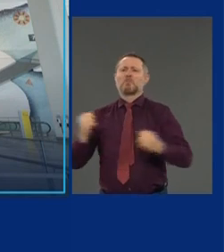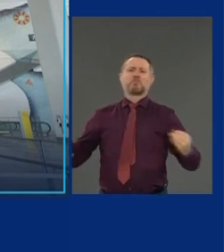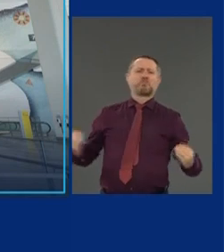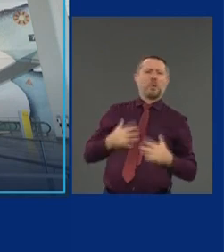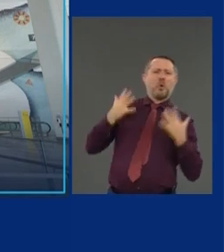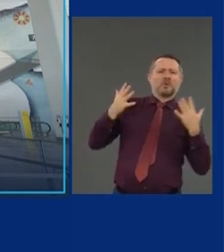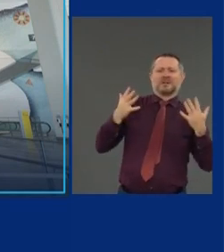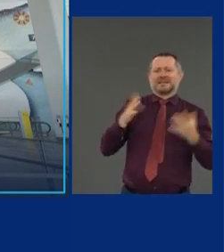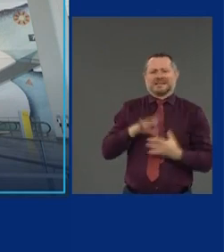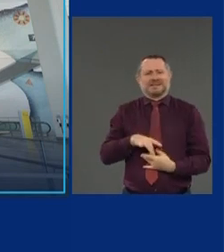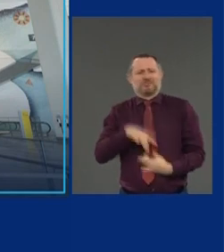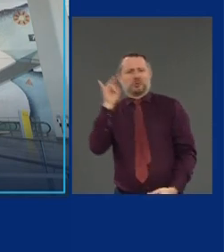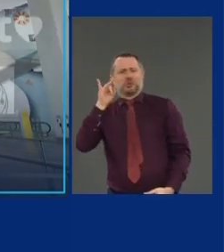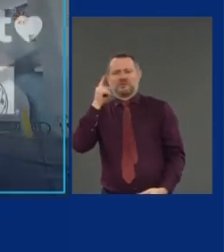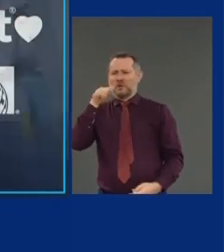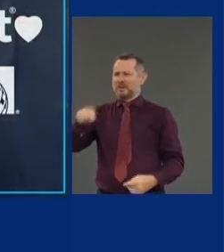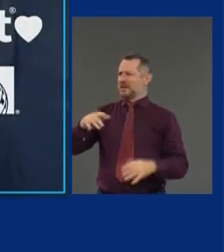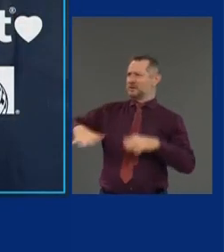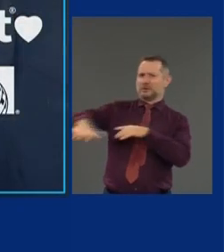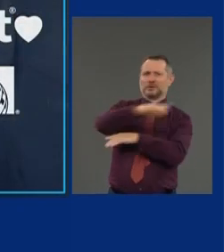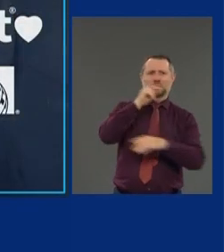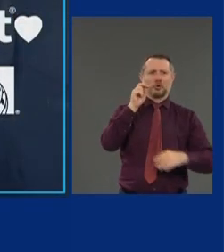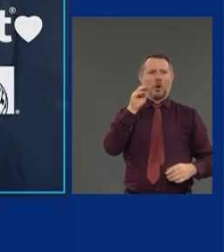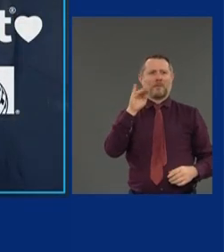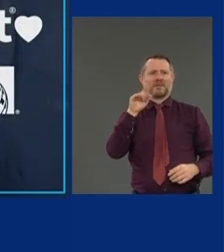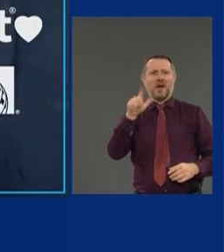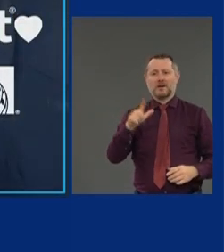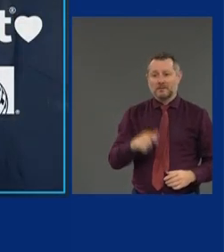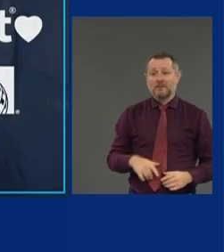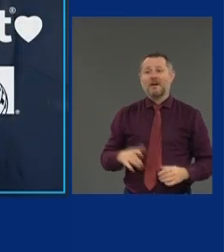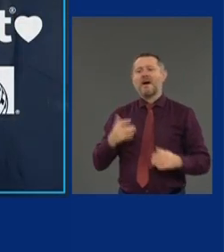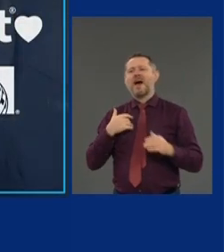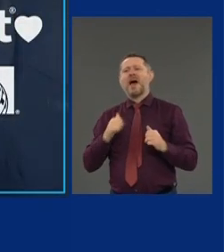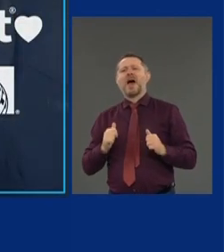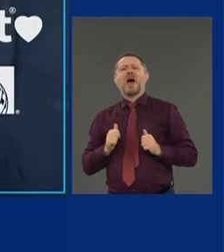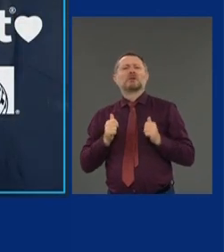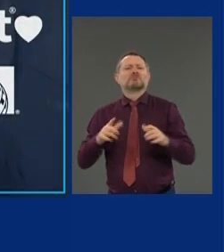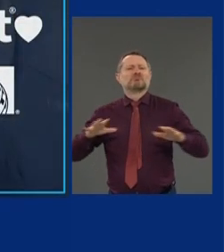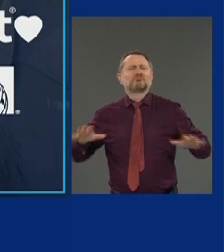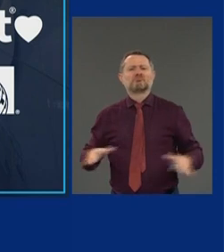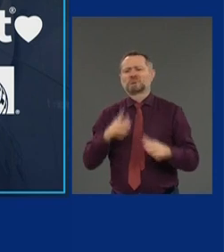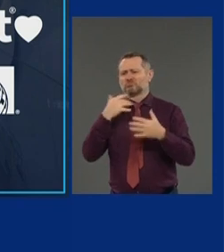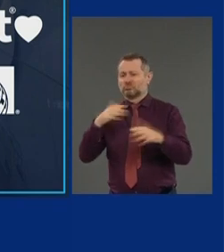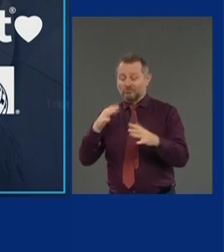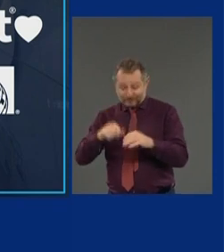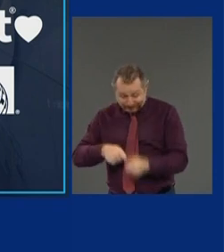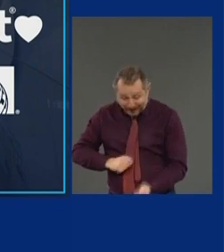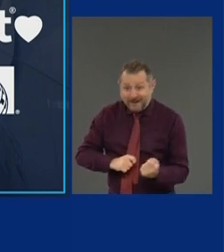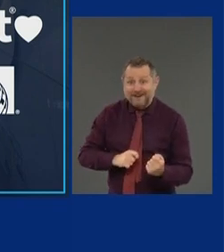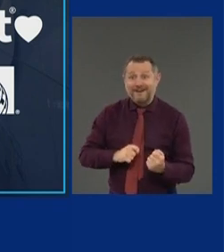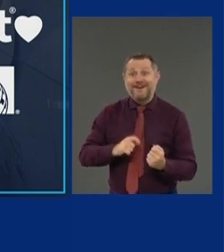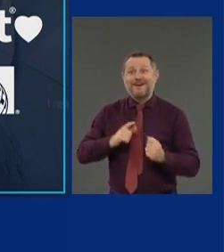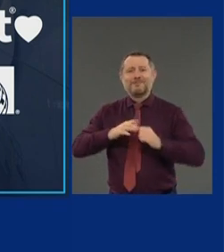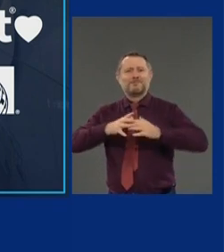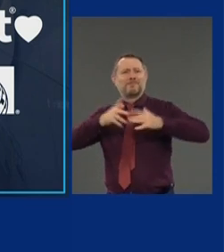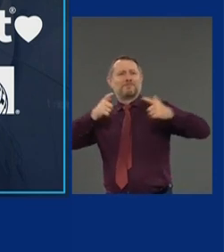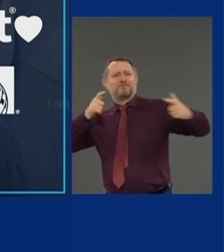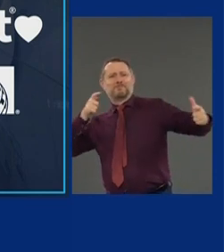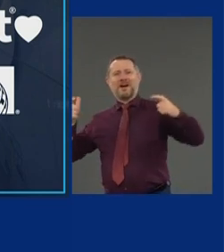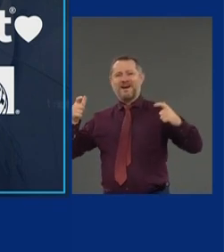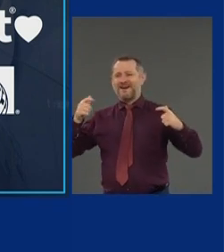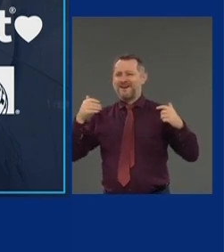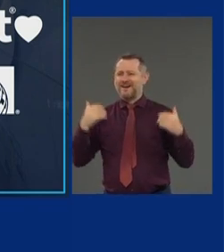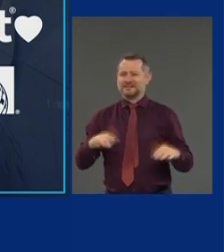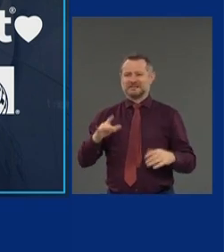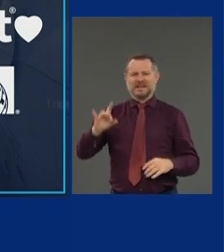space. The ambitious, groundbreaking scope and scale of LaGuardia's $8 billion redevelopment